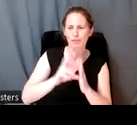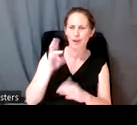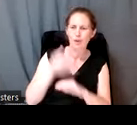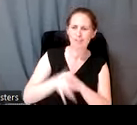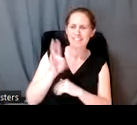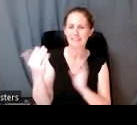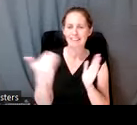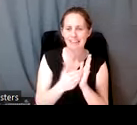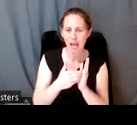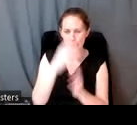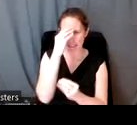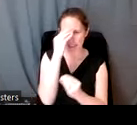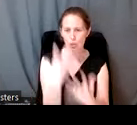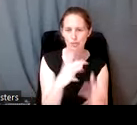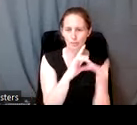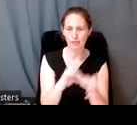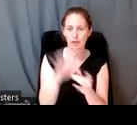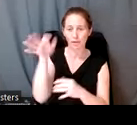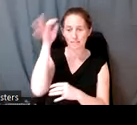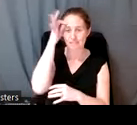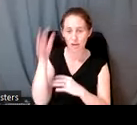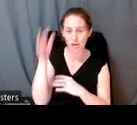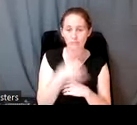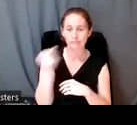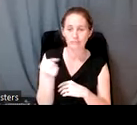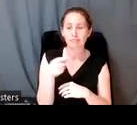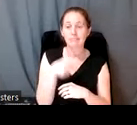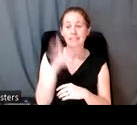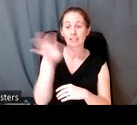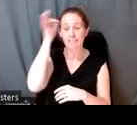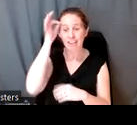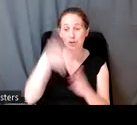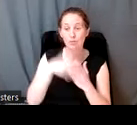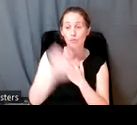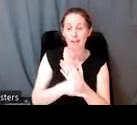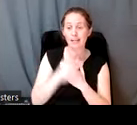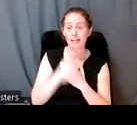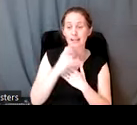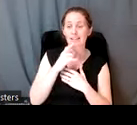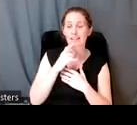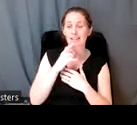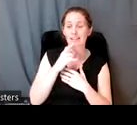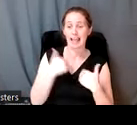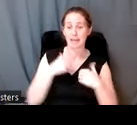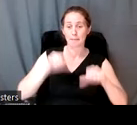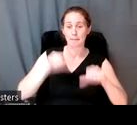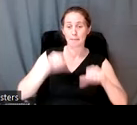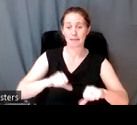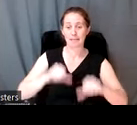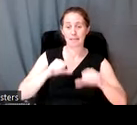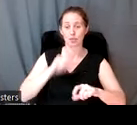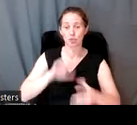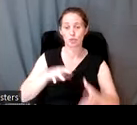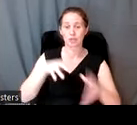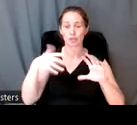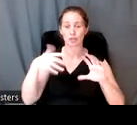,000 notices pertaining to federal undertakings. These are federal projects that have the potential to disturb